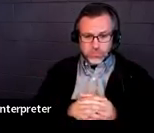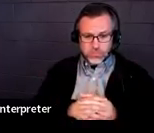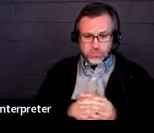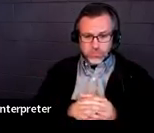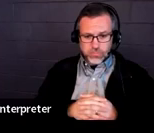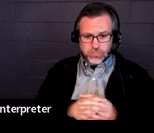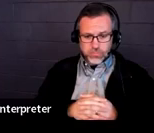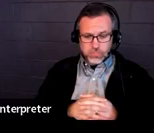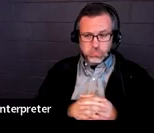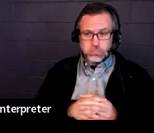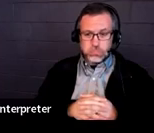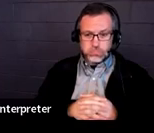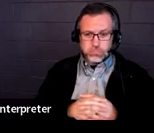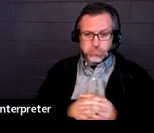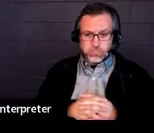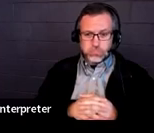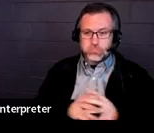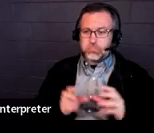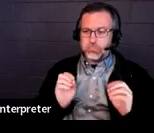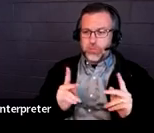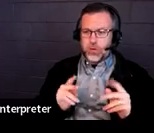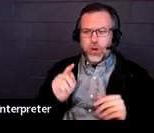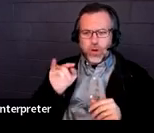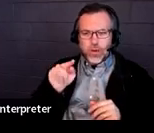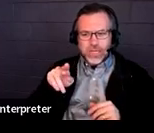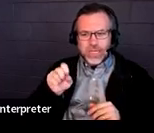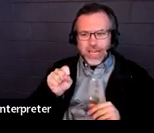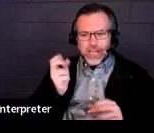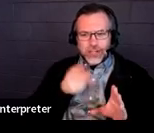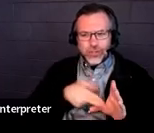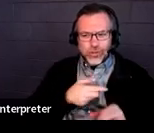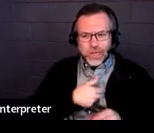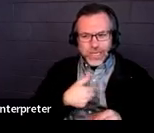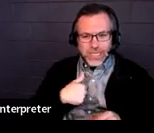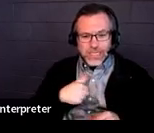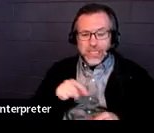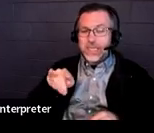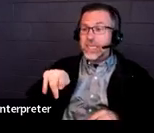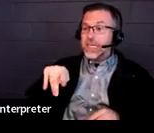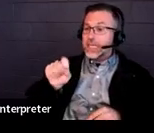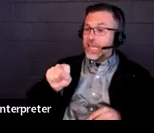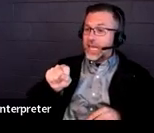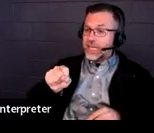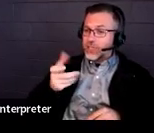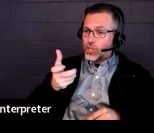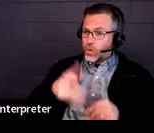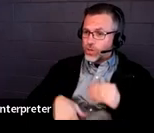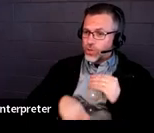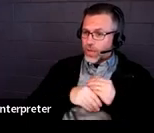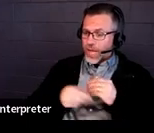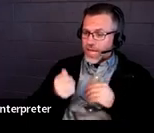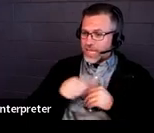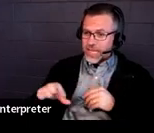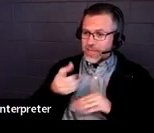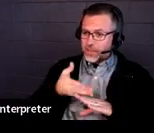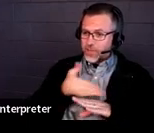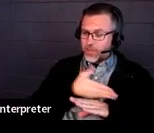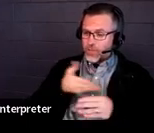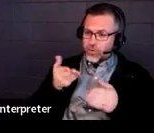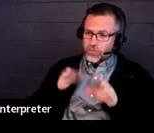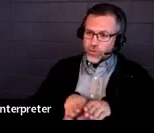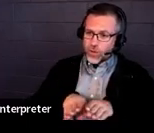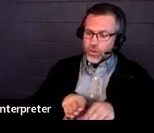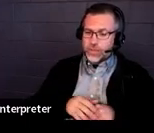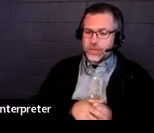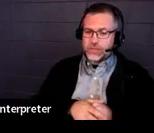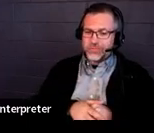I think everybody's all set. Oh, Titus did join us. Titus, was there anything that you wanted to add before I end? Not